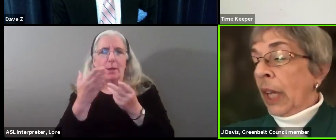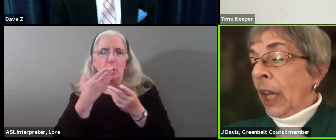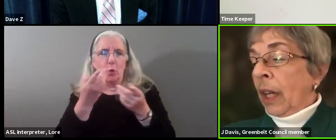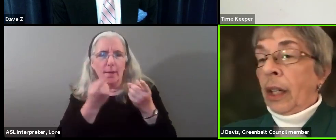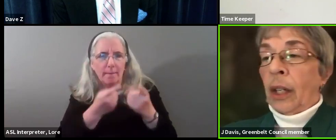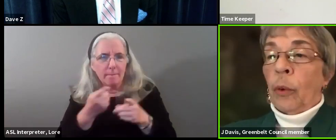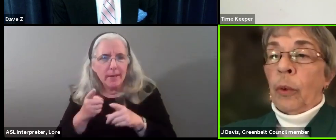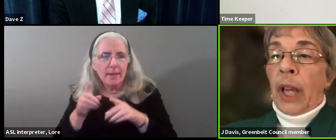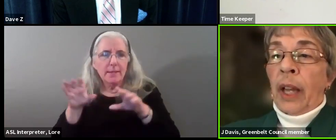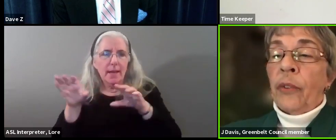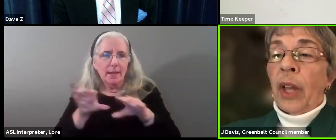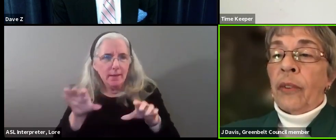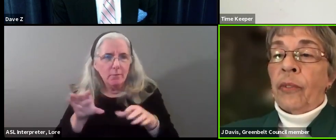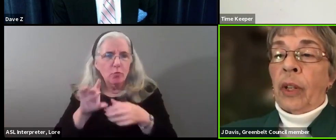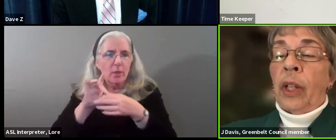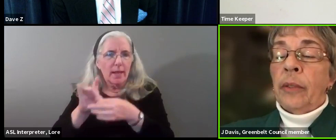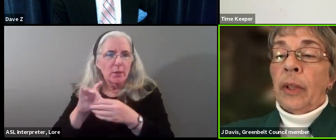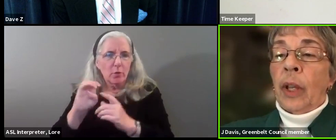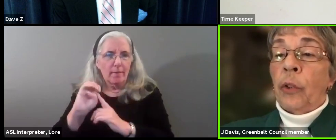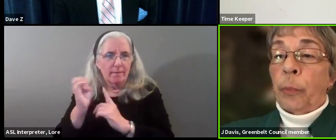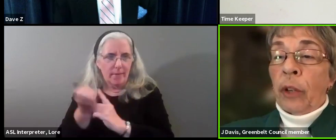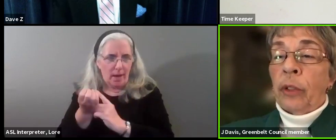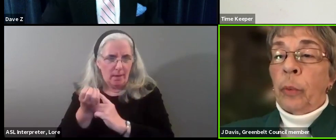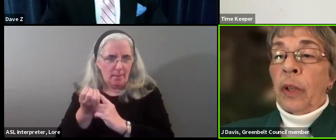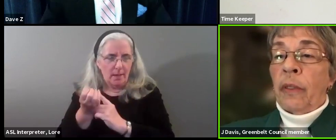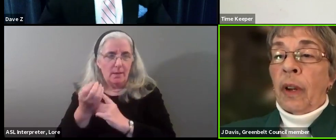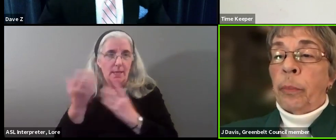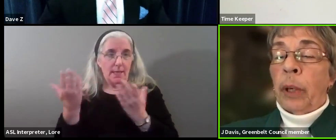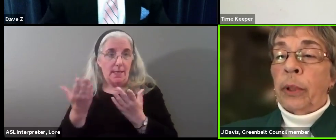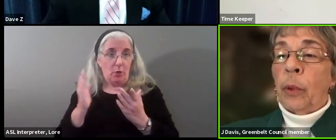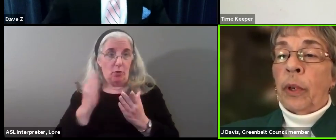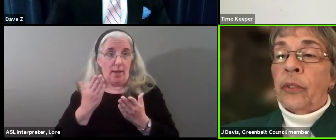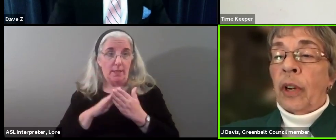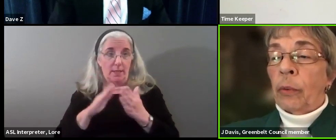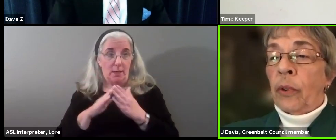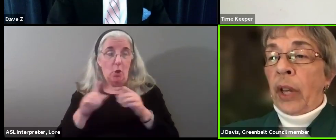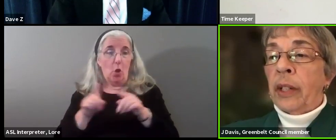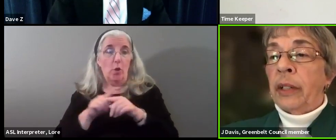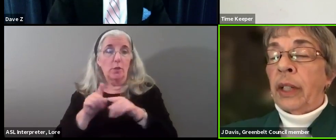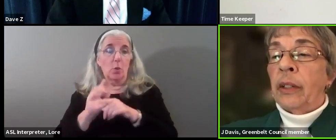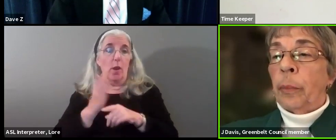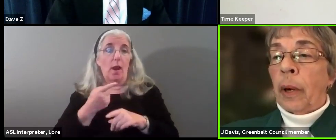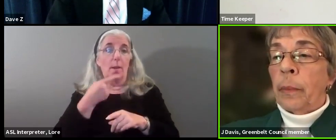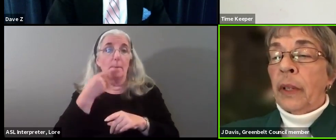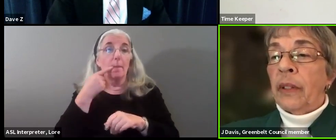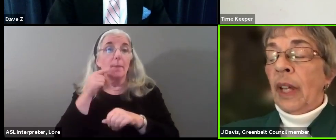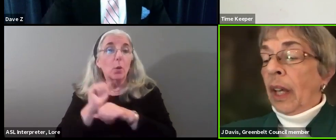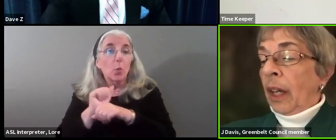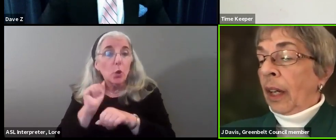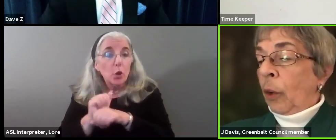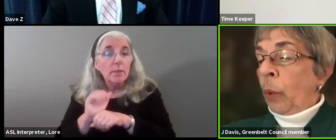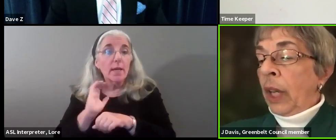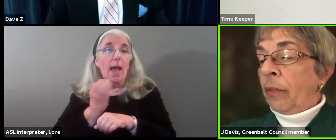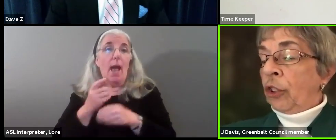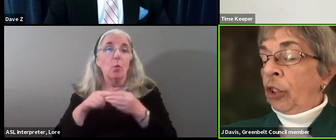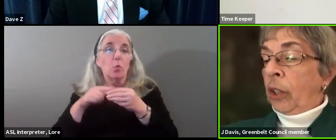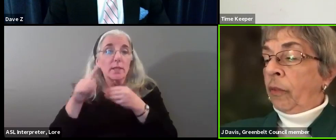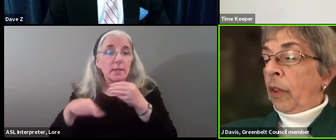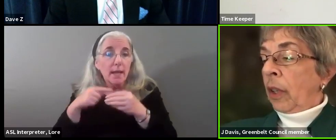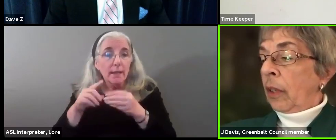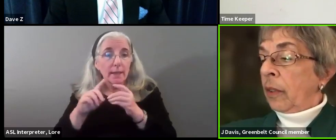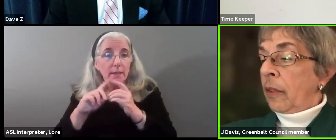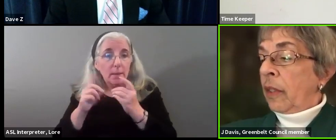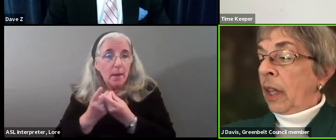do. As a city, and especially with our public works and our recycling department, we have